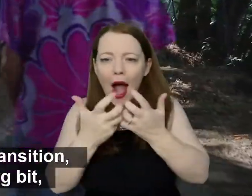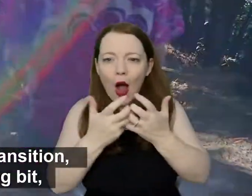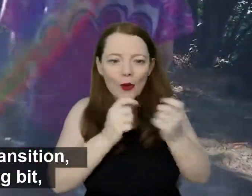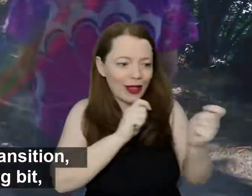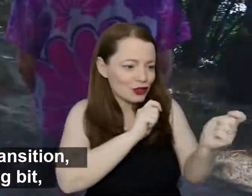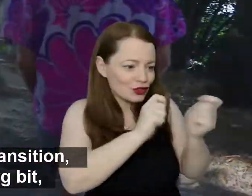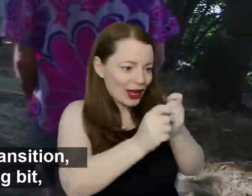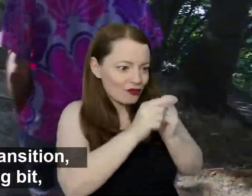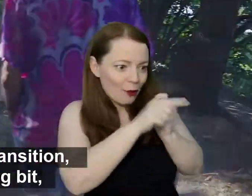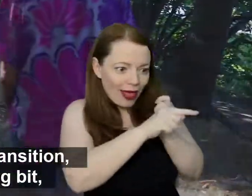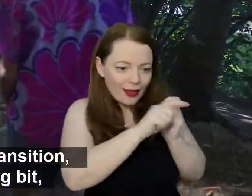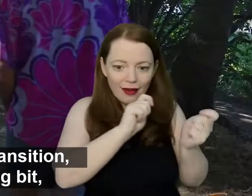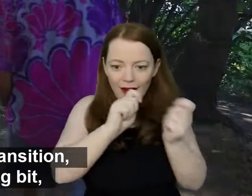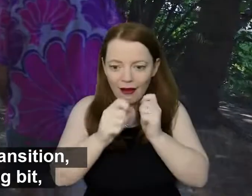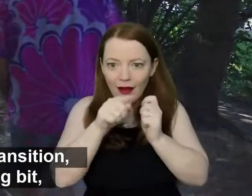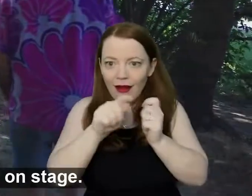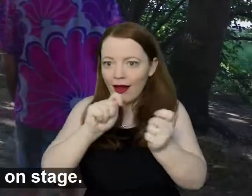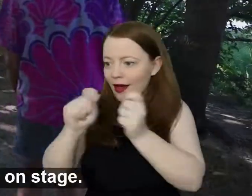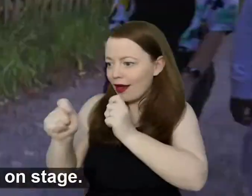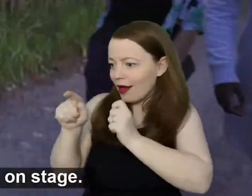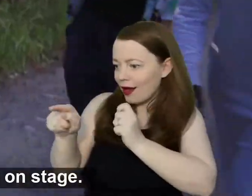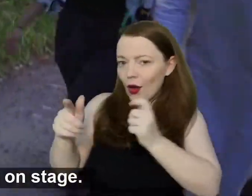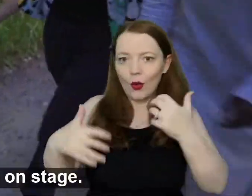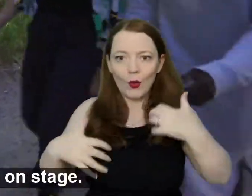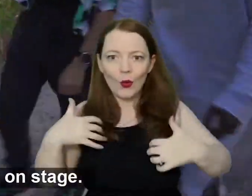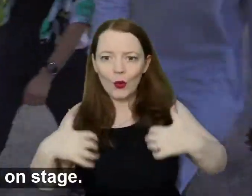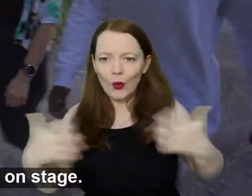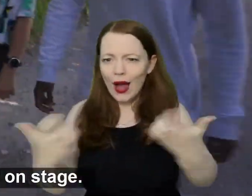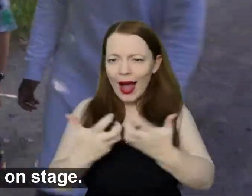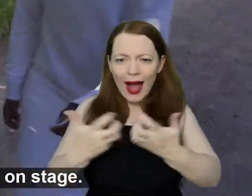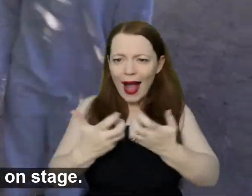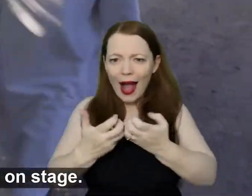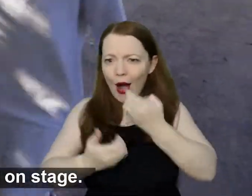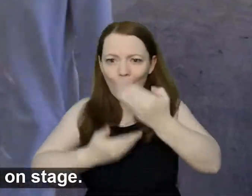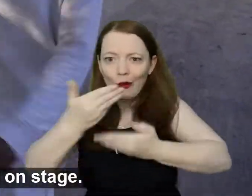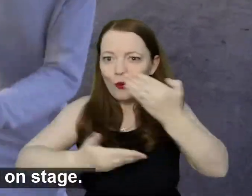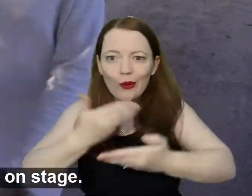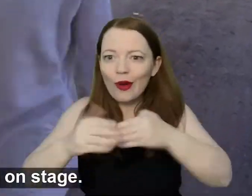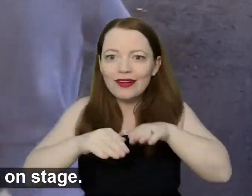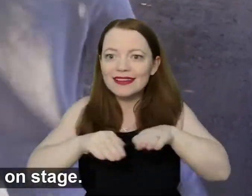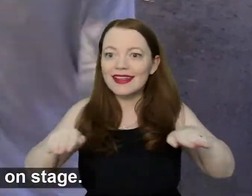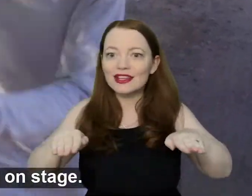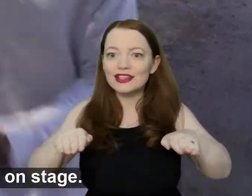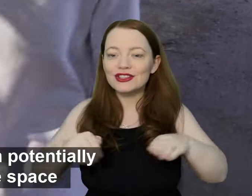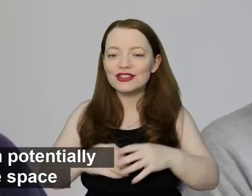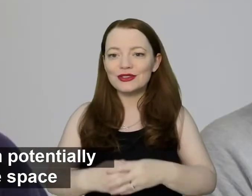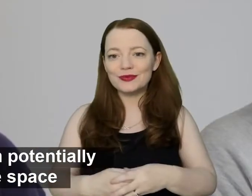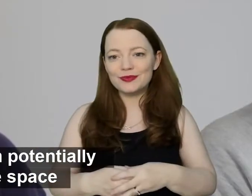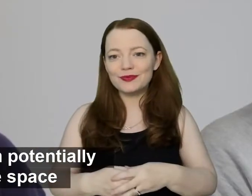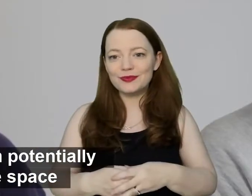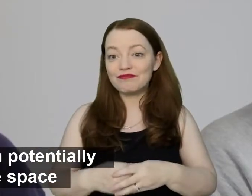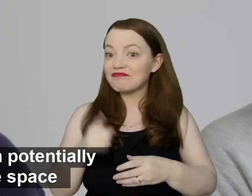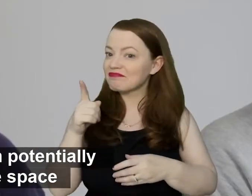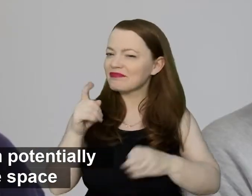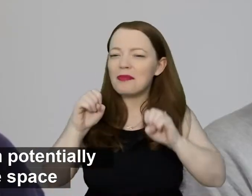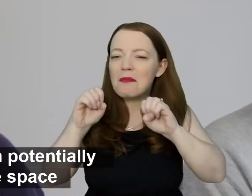transition, I think that's the most exciting bit, just watching how it would unfold on stage. I think that's